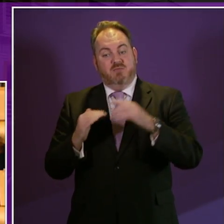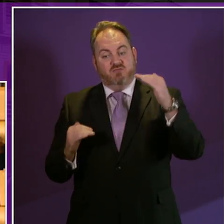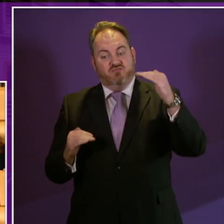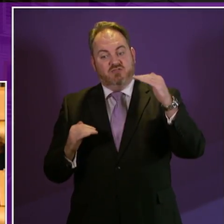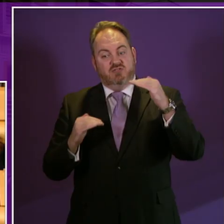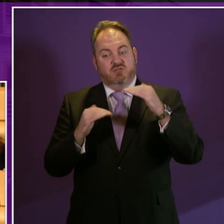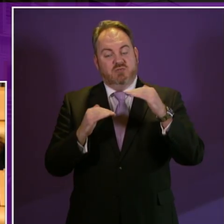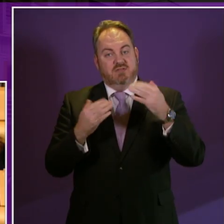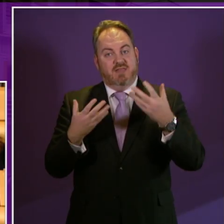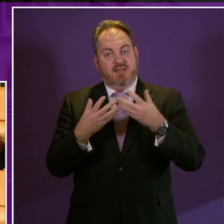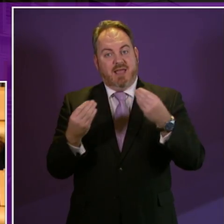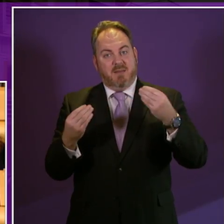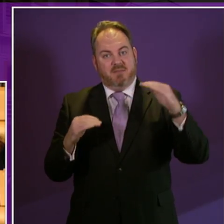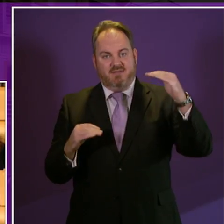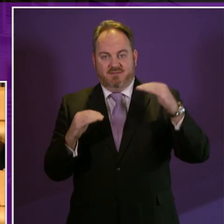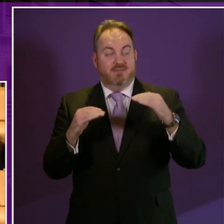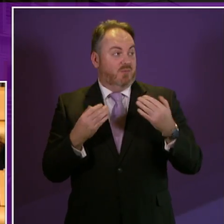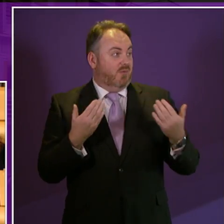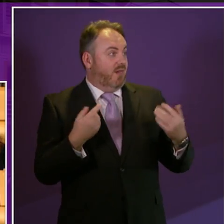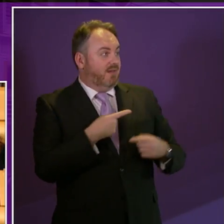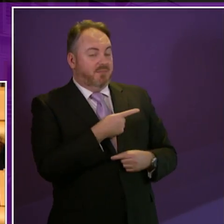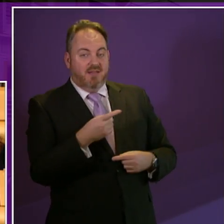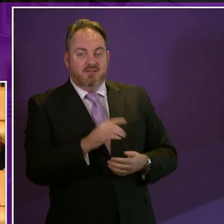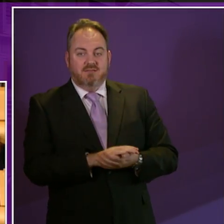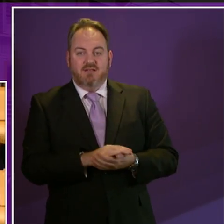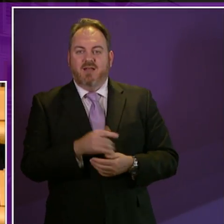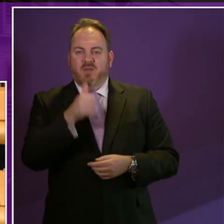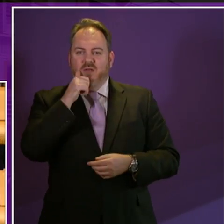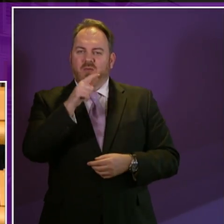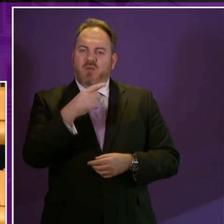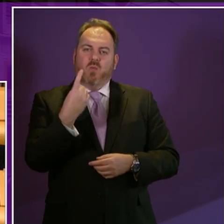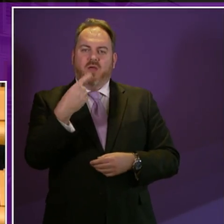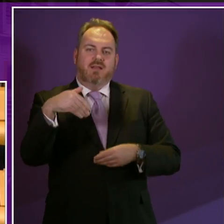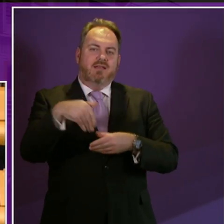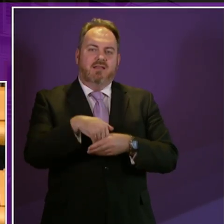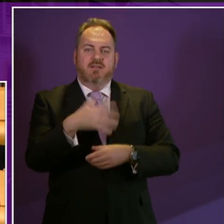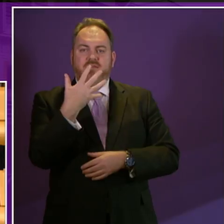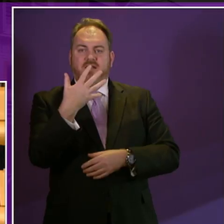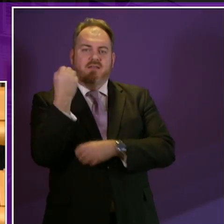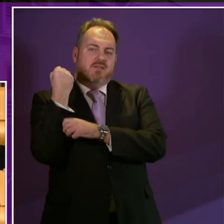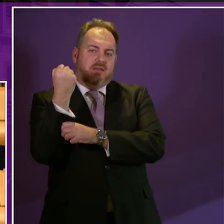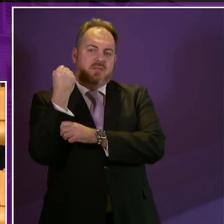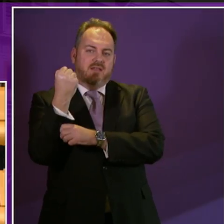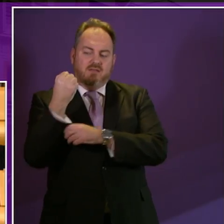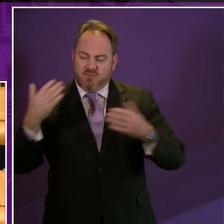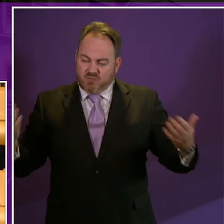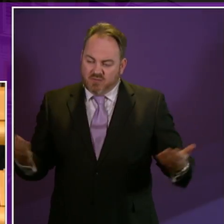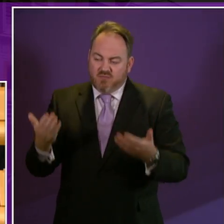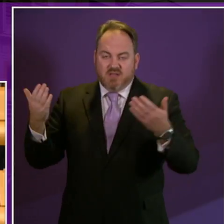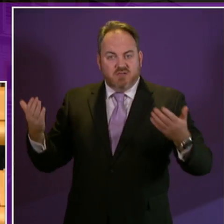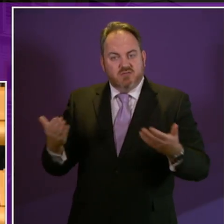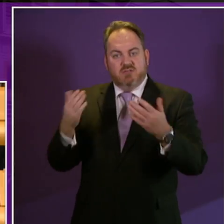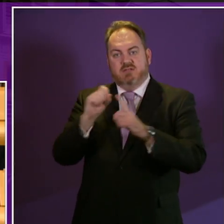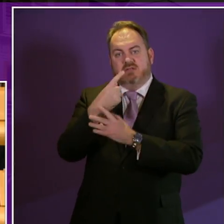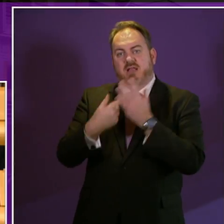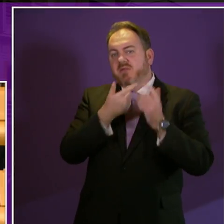be more urgently needed and as a supporter of the 1 in 5 campaign which seeks to promote the involvement in public life of the 20